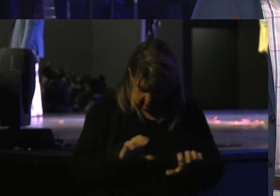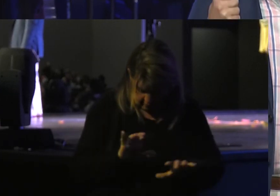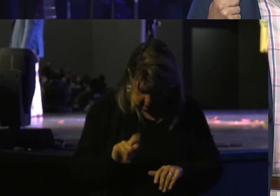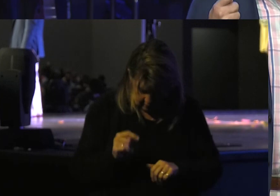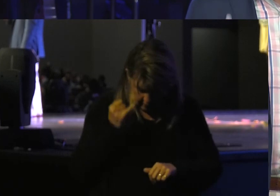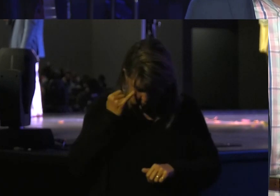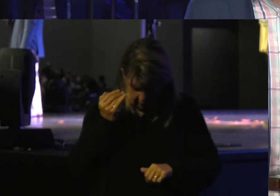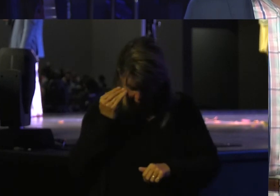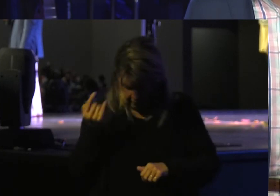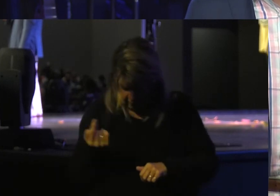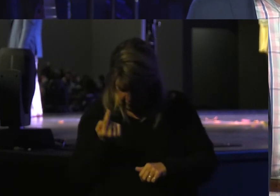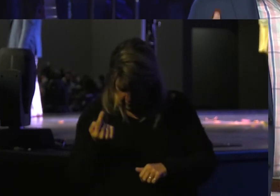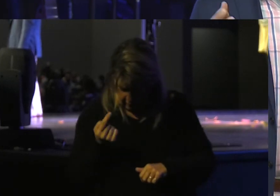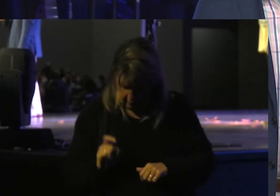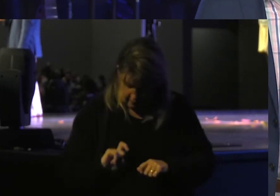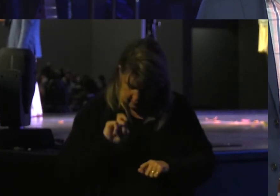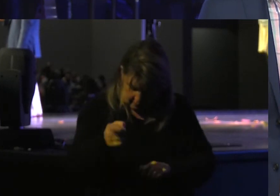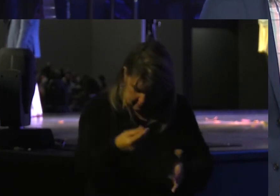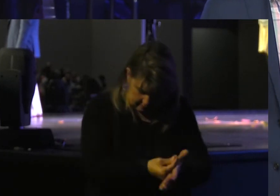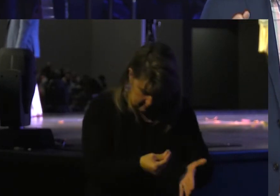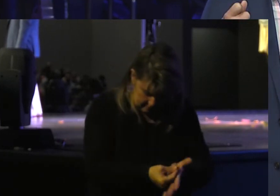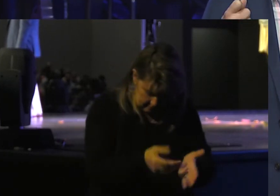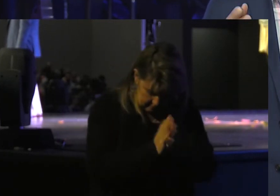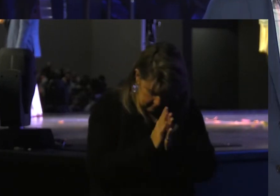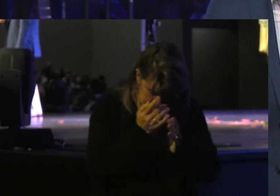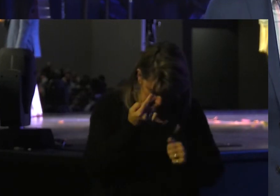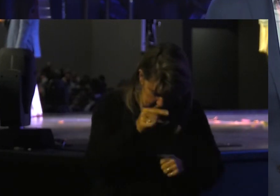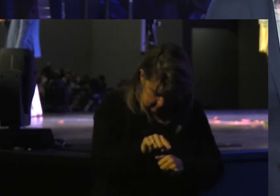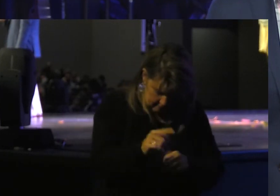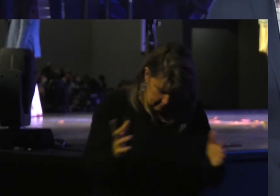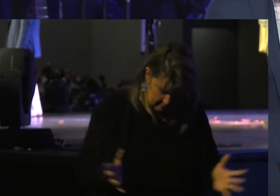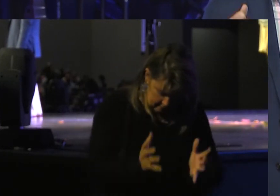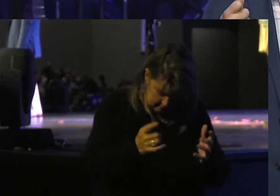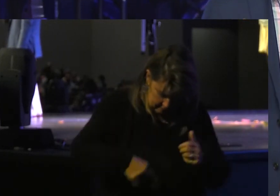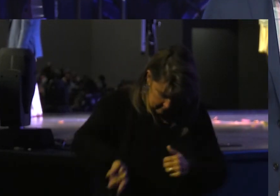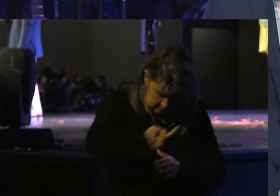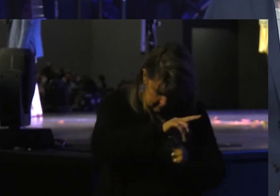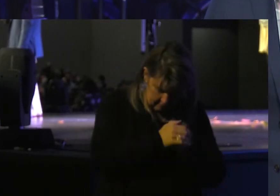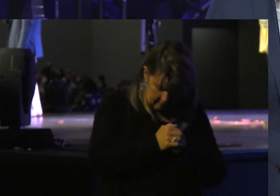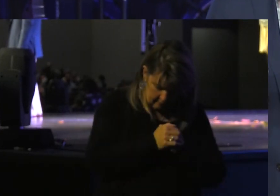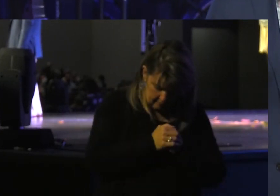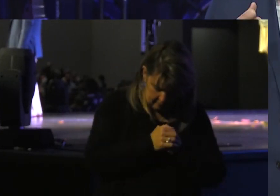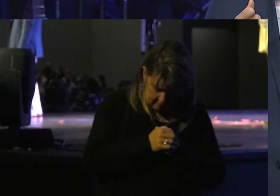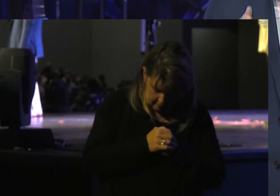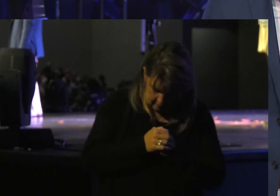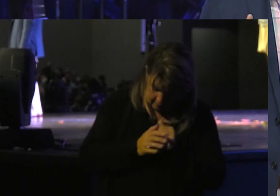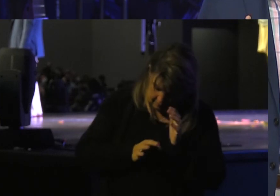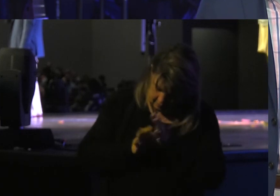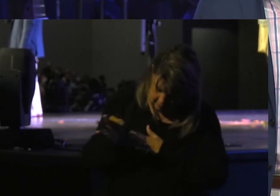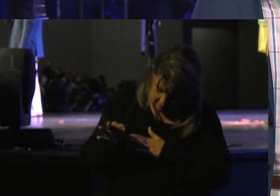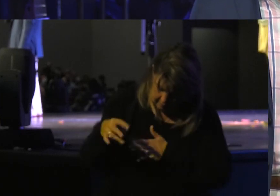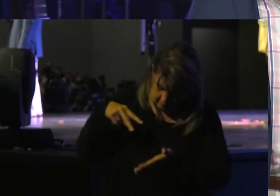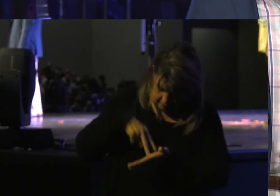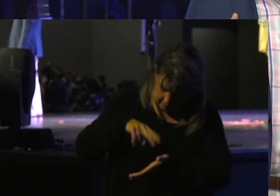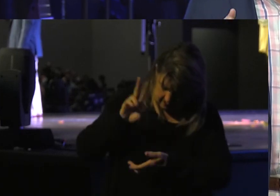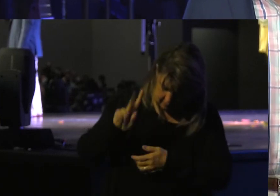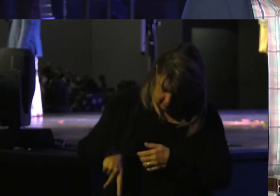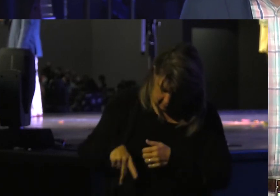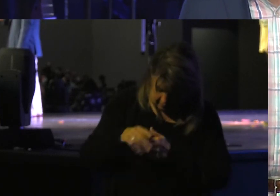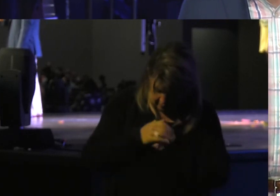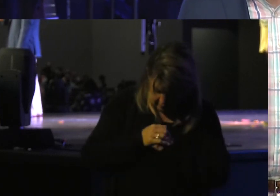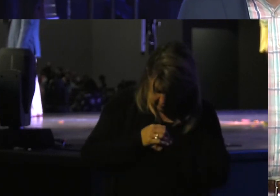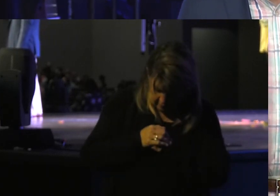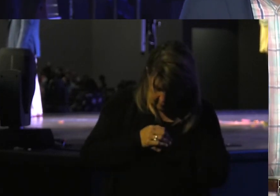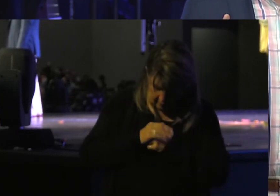Has Slip Them Some Money Pray For Them Encourage Them Be Counted Stand Up And